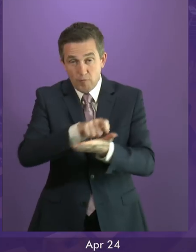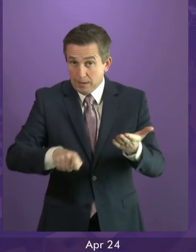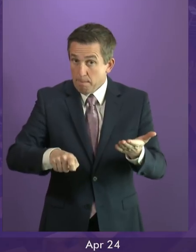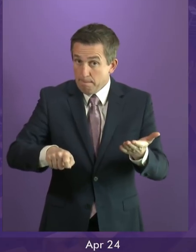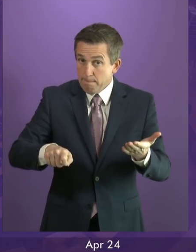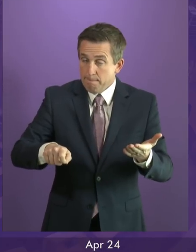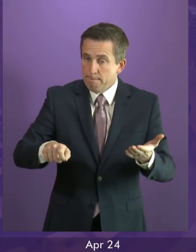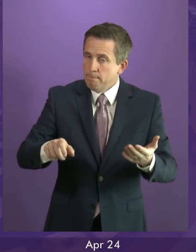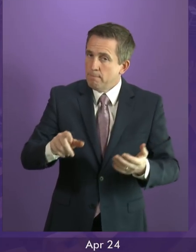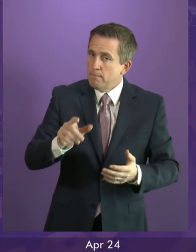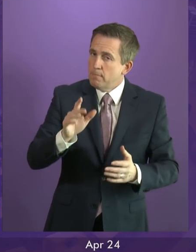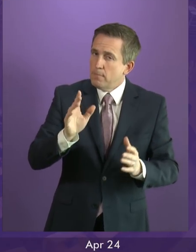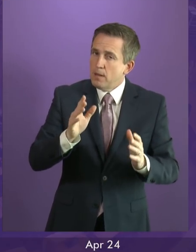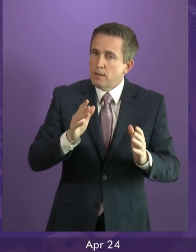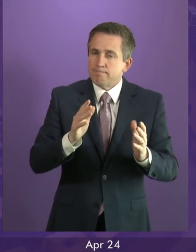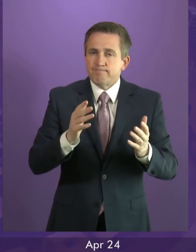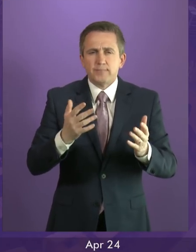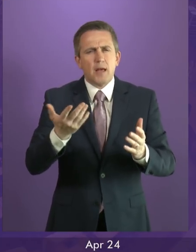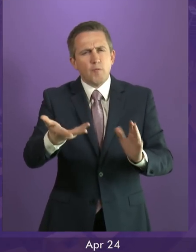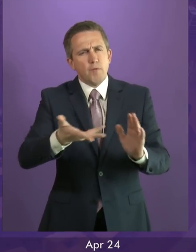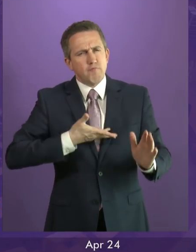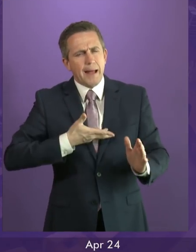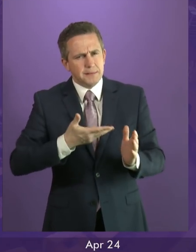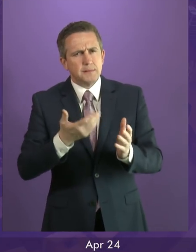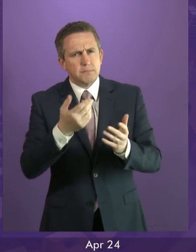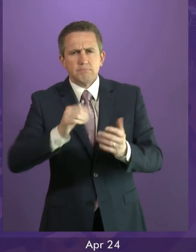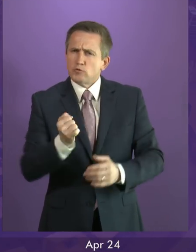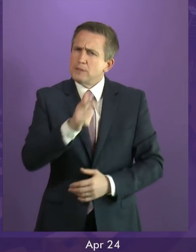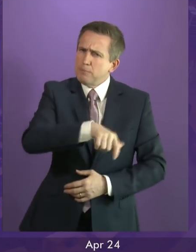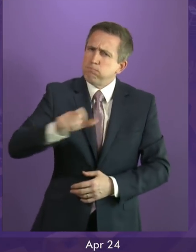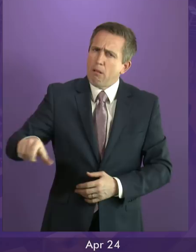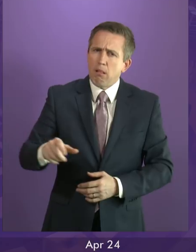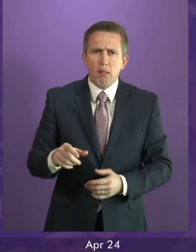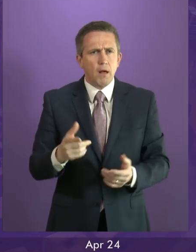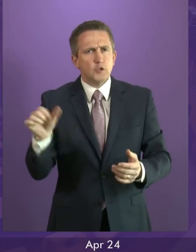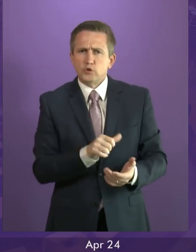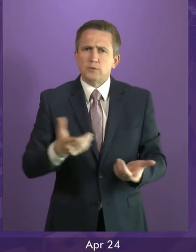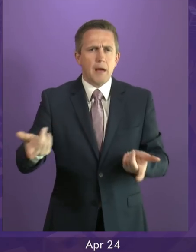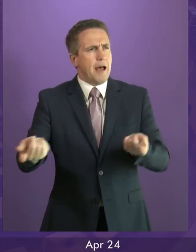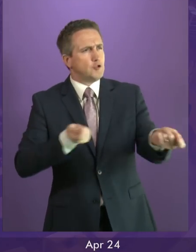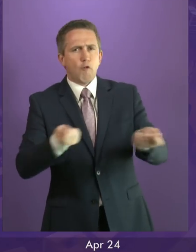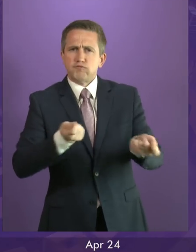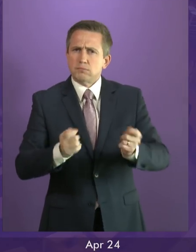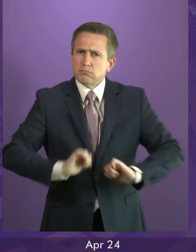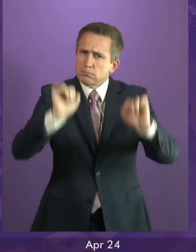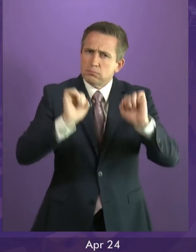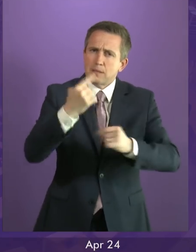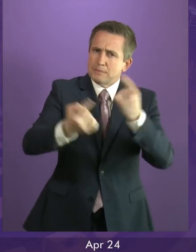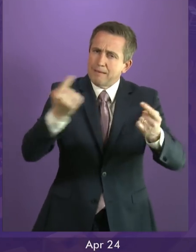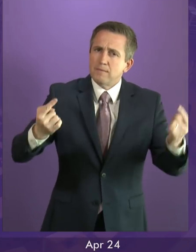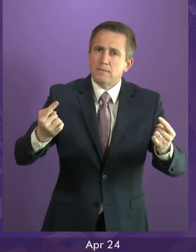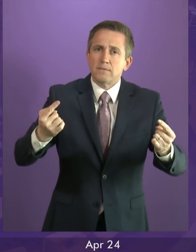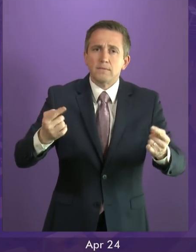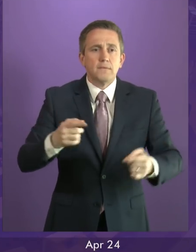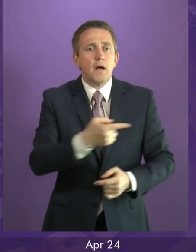respects the principle enshrined in the claim of right that the Scottish people are sovereign. Those who oppose